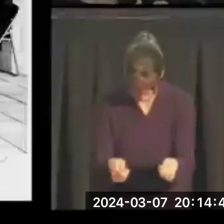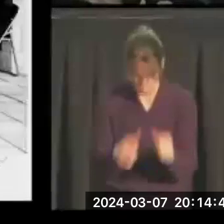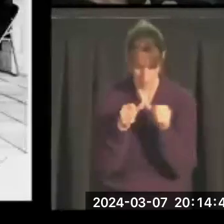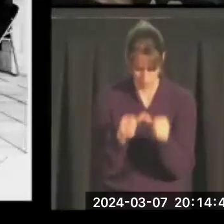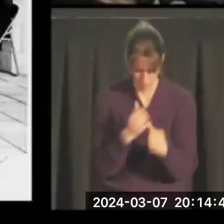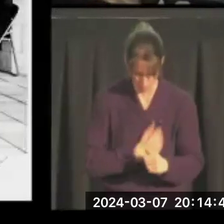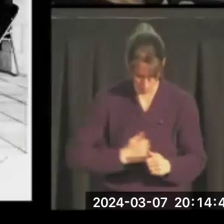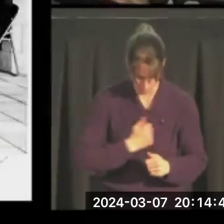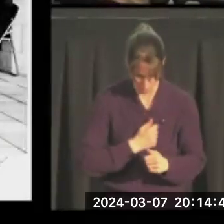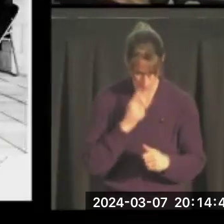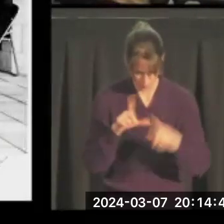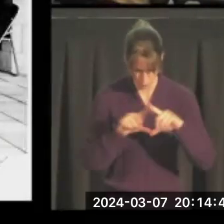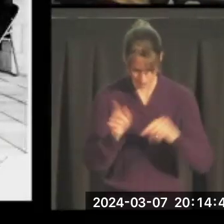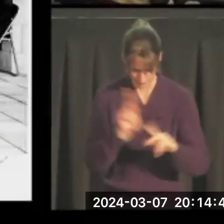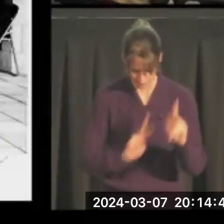to the Japanese.